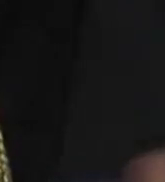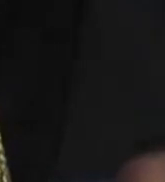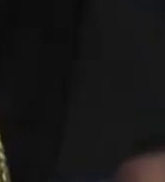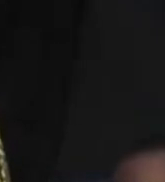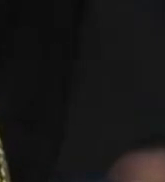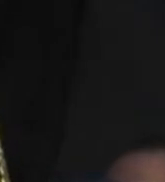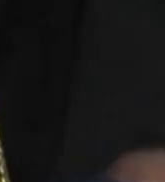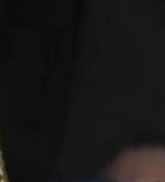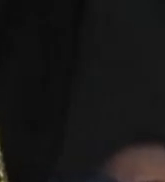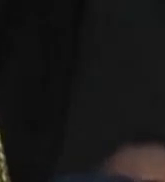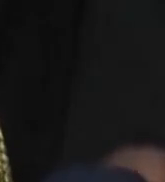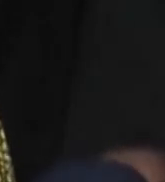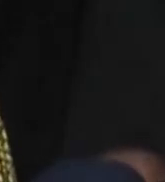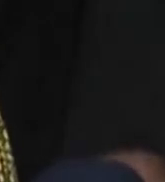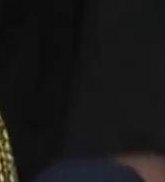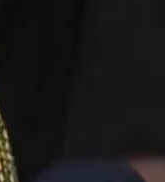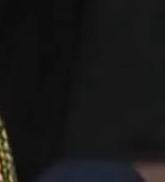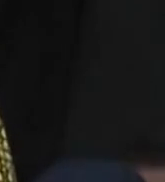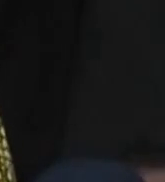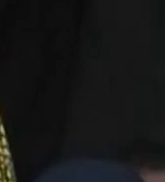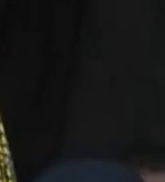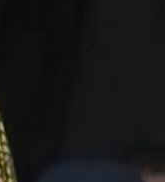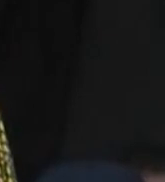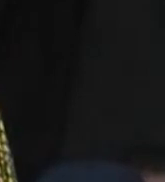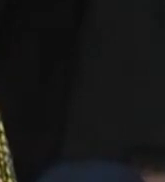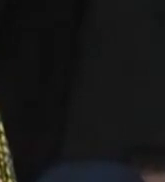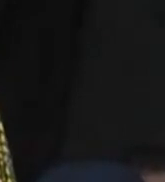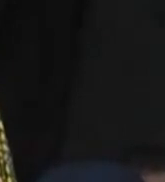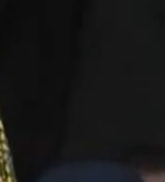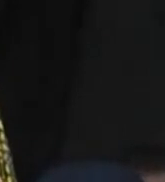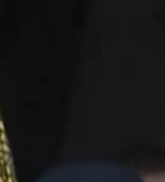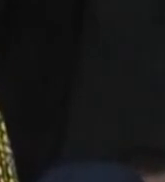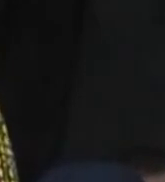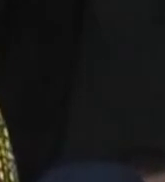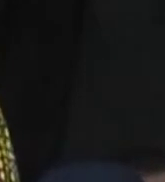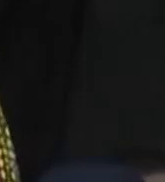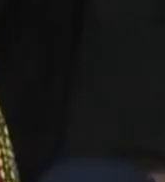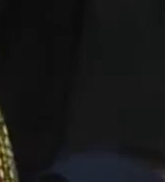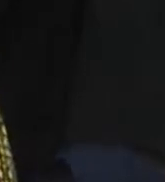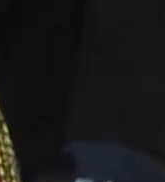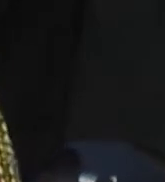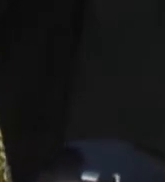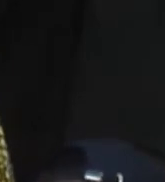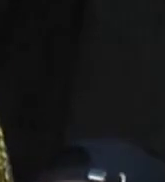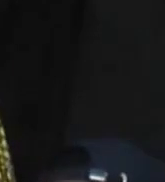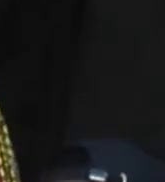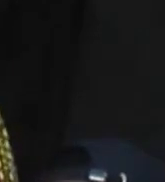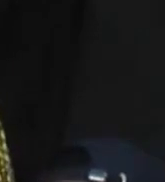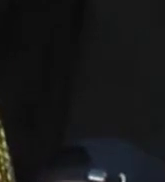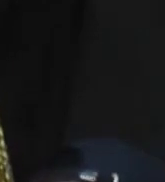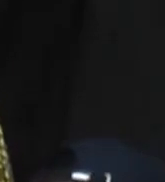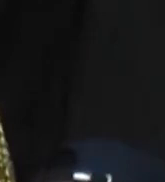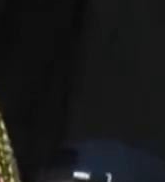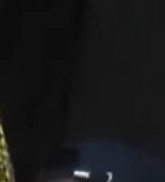by after India, that has over a billion population. What will you do differently to ensure this maternal mortality rate is